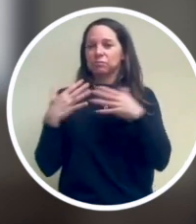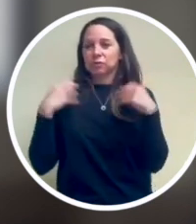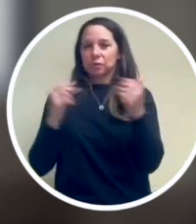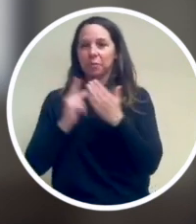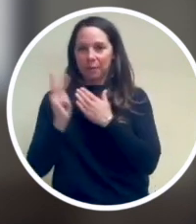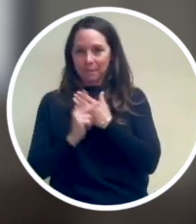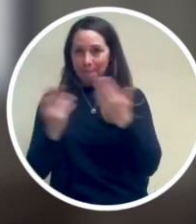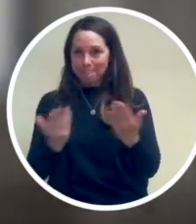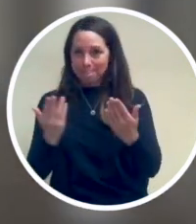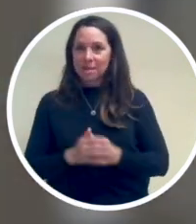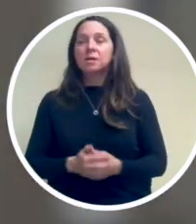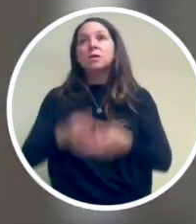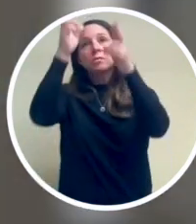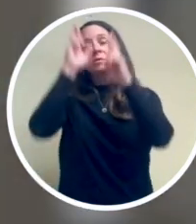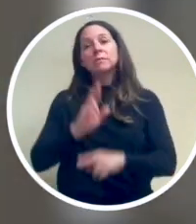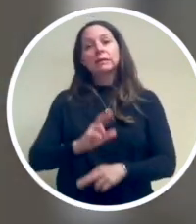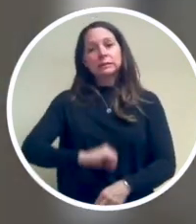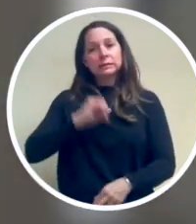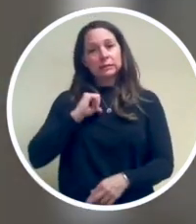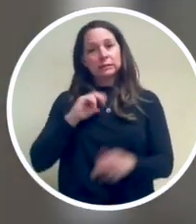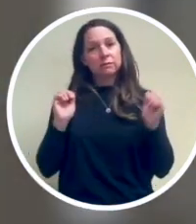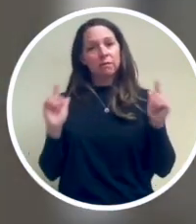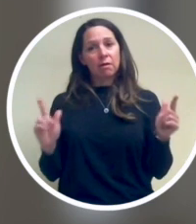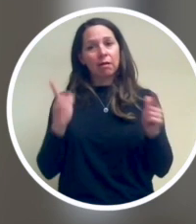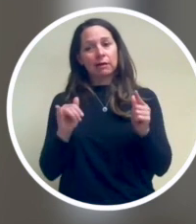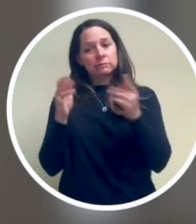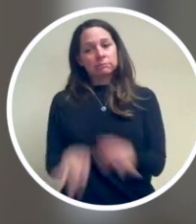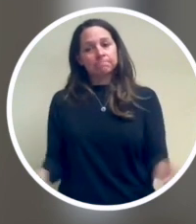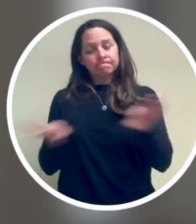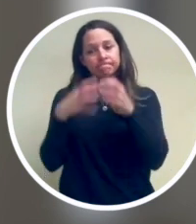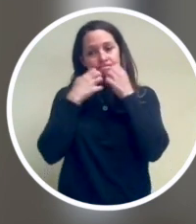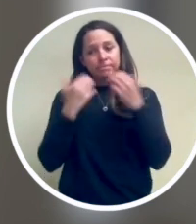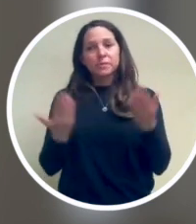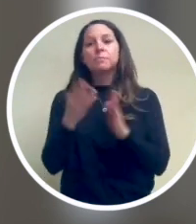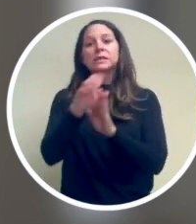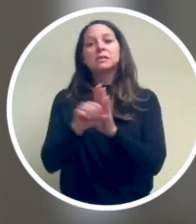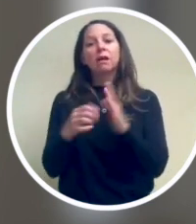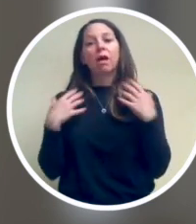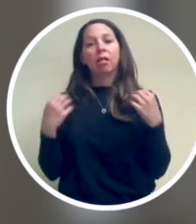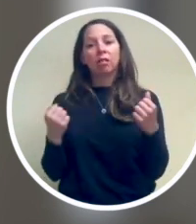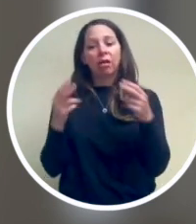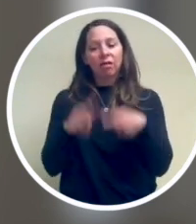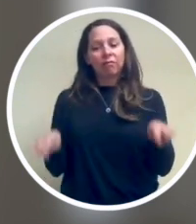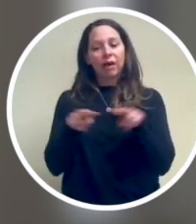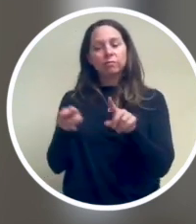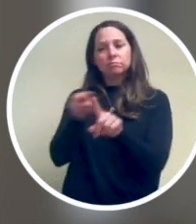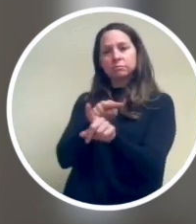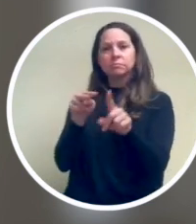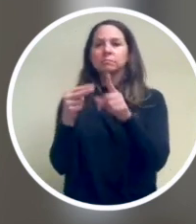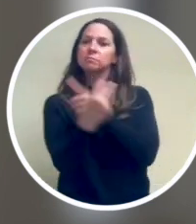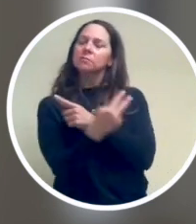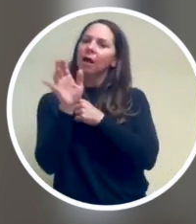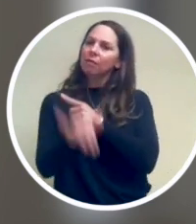DEI program stronger. Respecting the dignity of all is a core value at Bay State Health. Valuing how